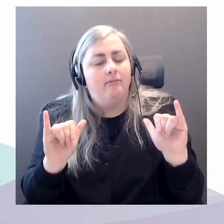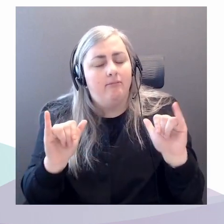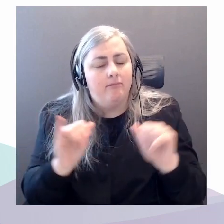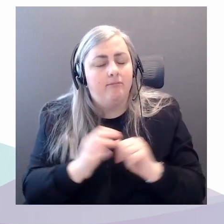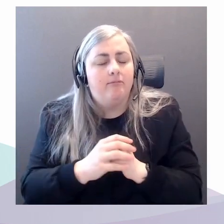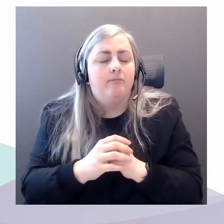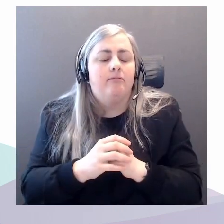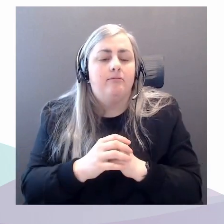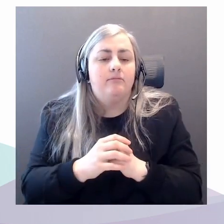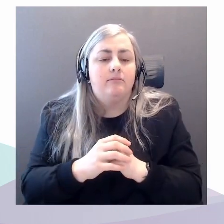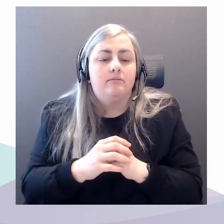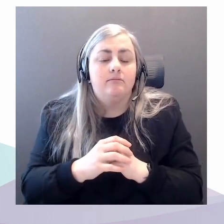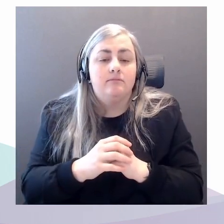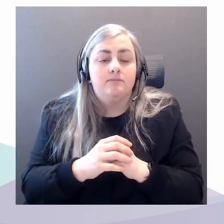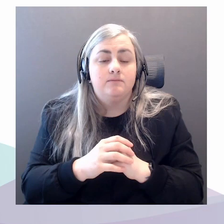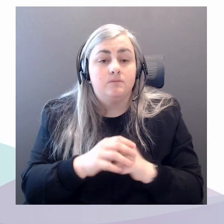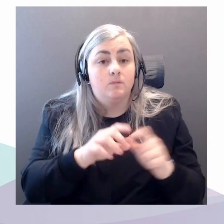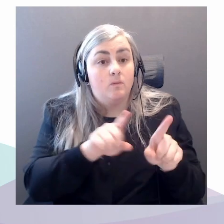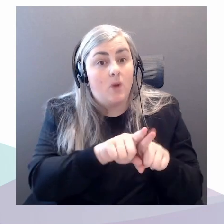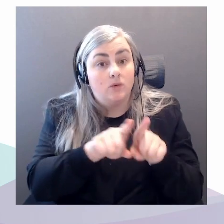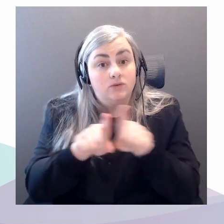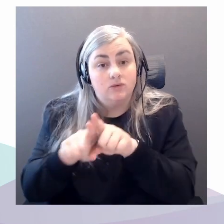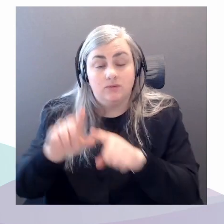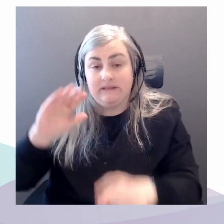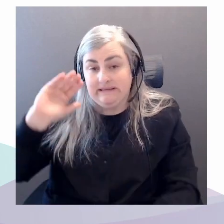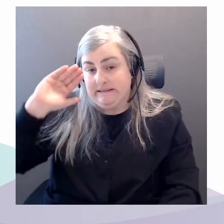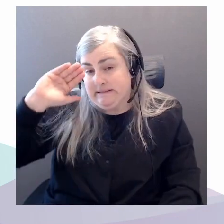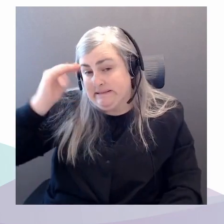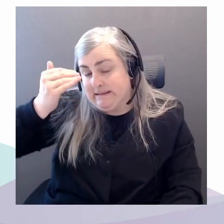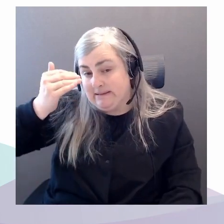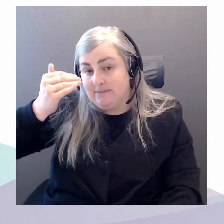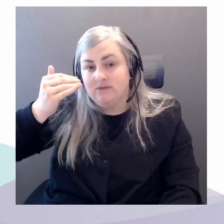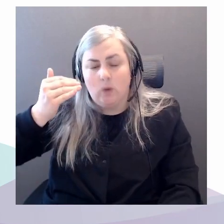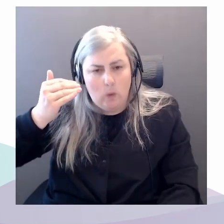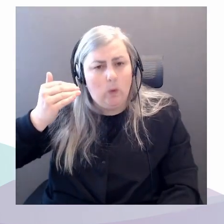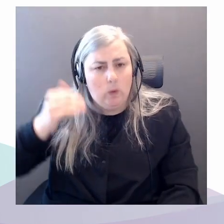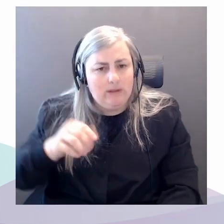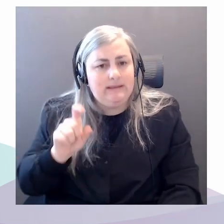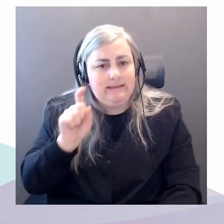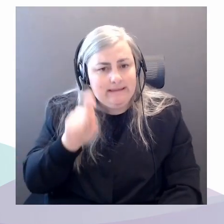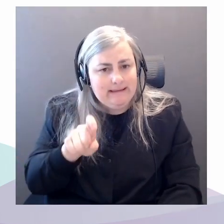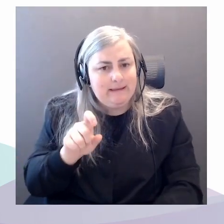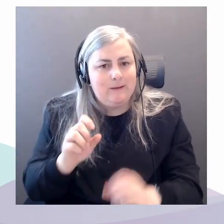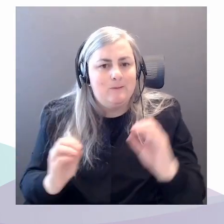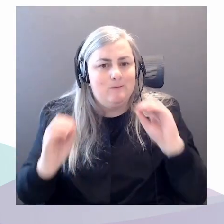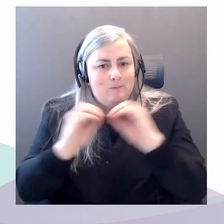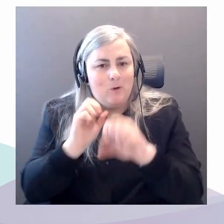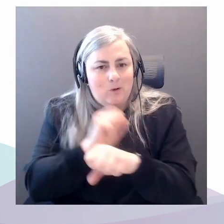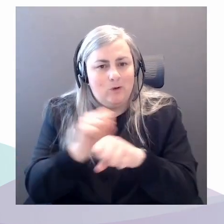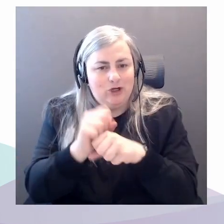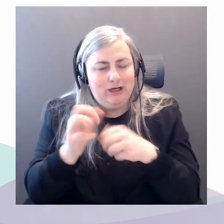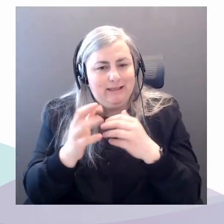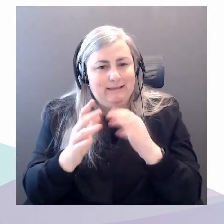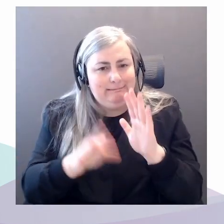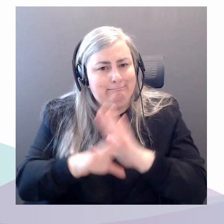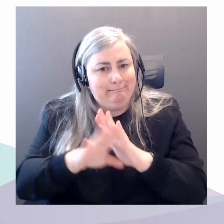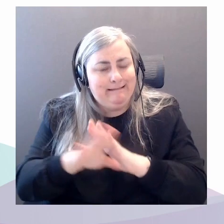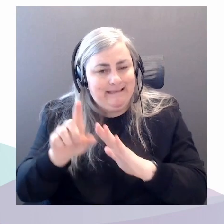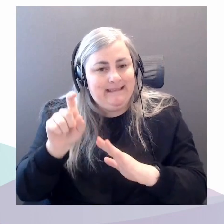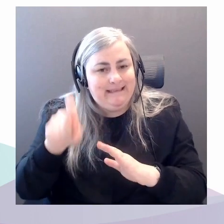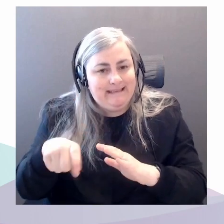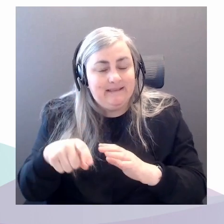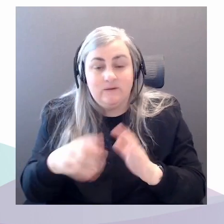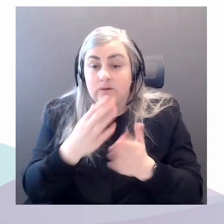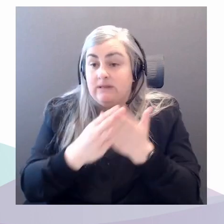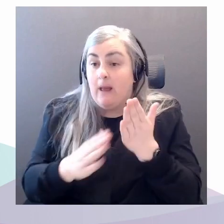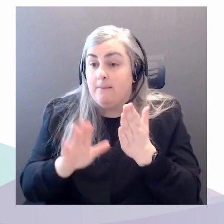this in the presentation, that we do have a long way to go. And so maybe some of our audience questions will pose those sorts of questions